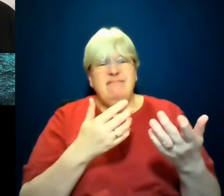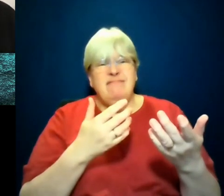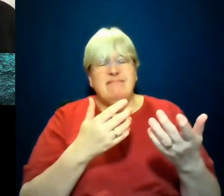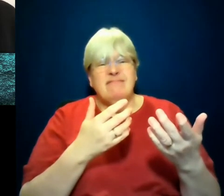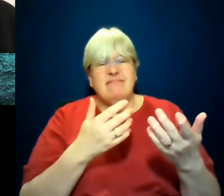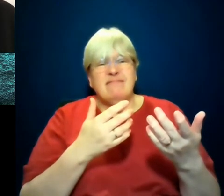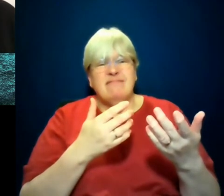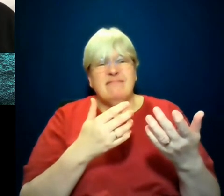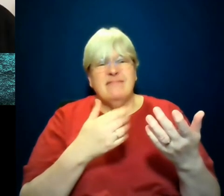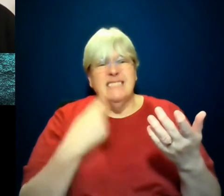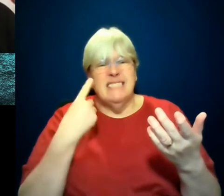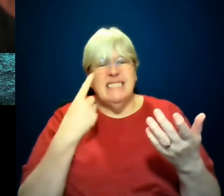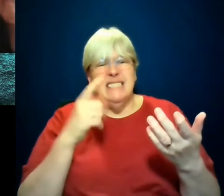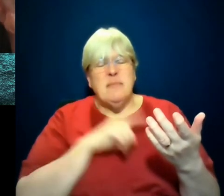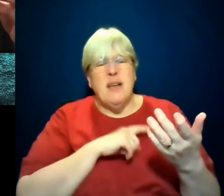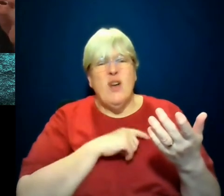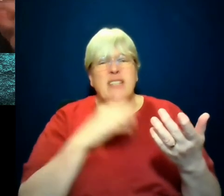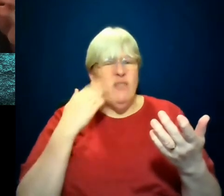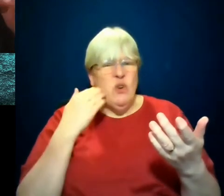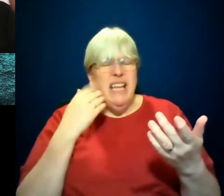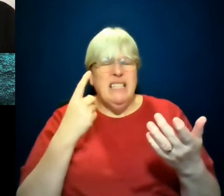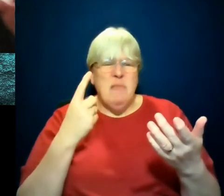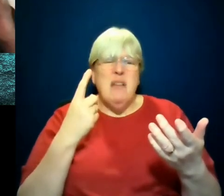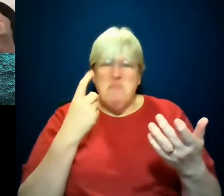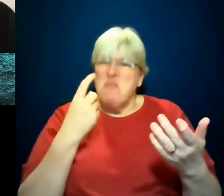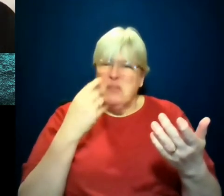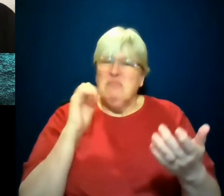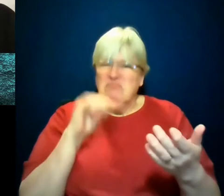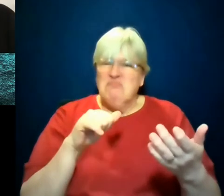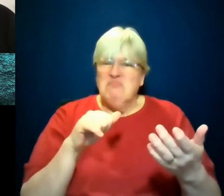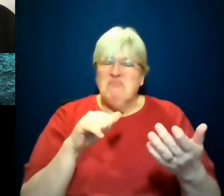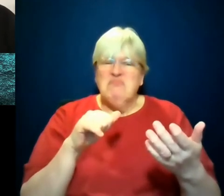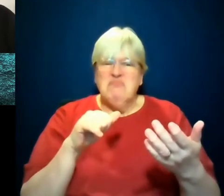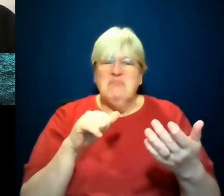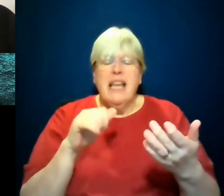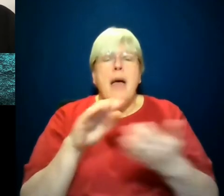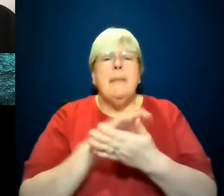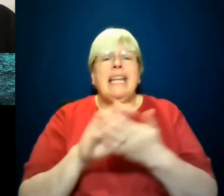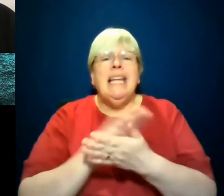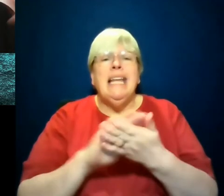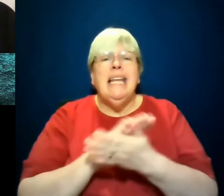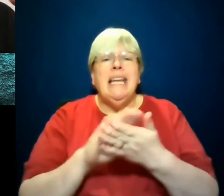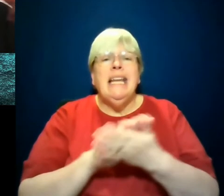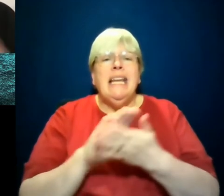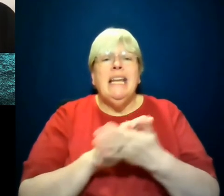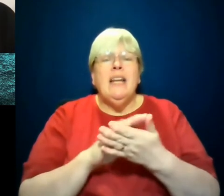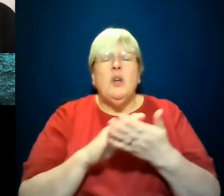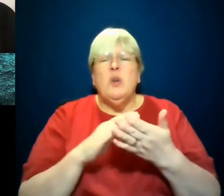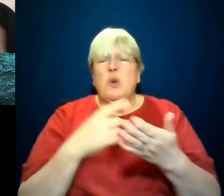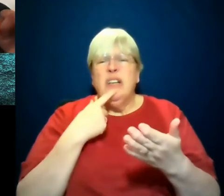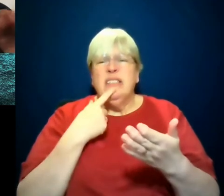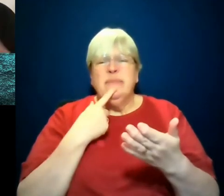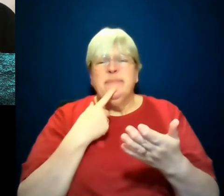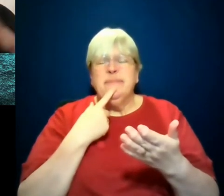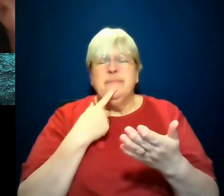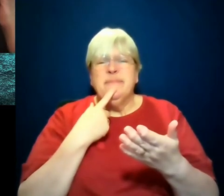I don't think that it was because of race, but it is in a way, it is, it isn't, it isn't, meaning what, what turned off some, I got some